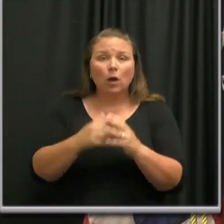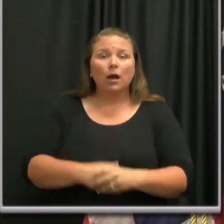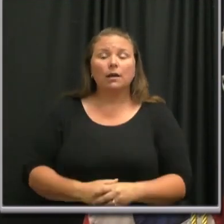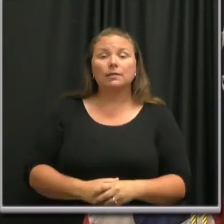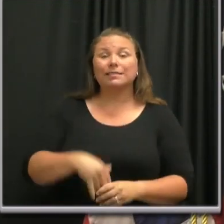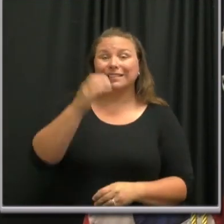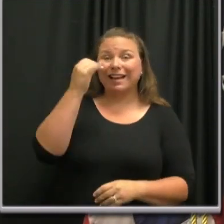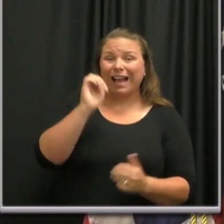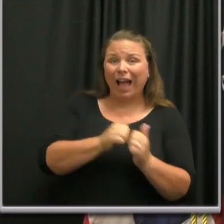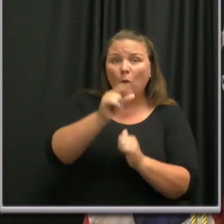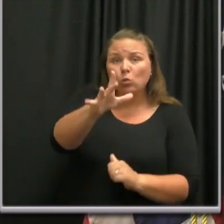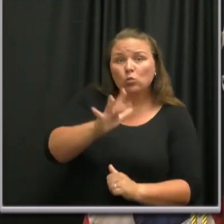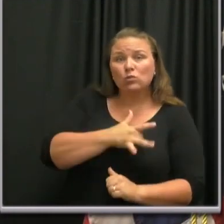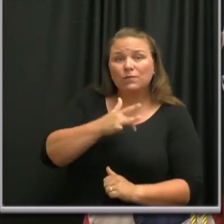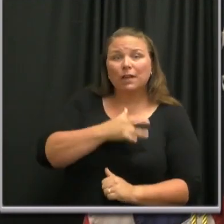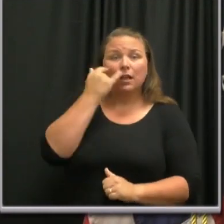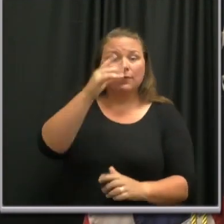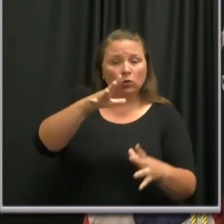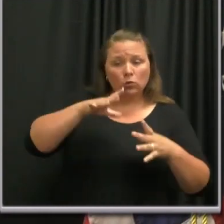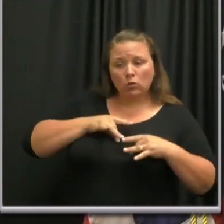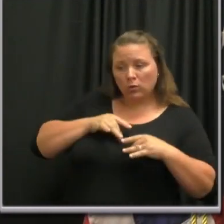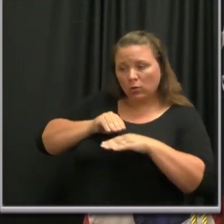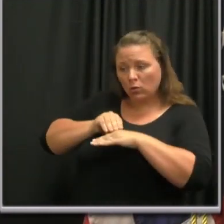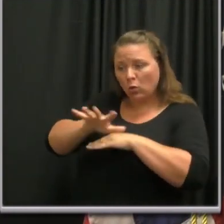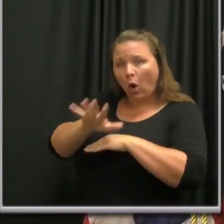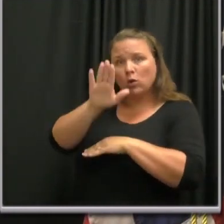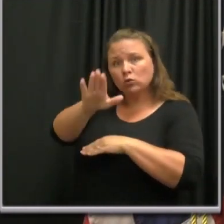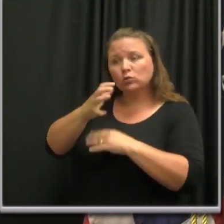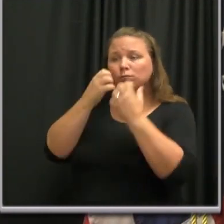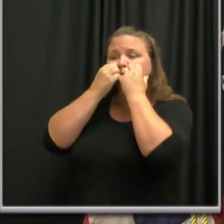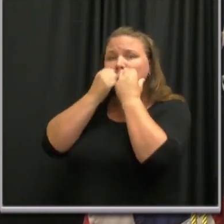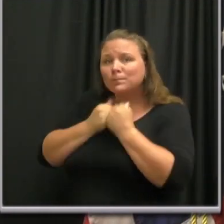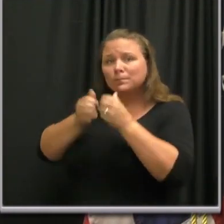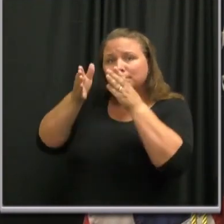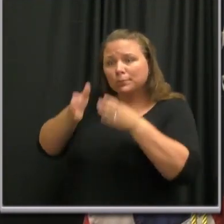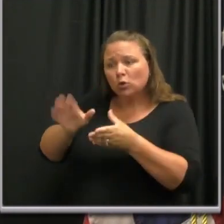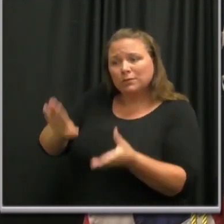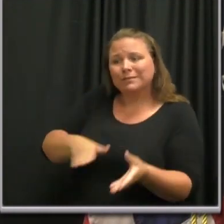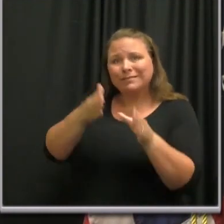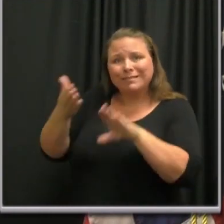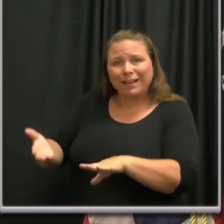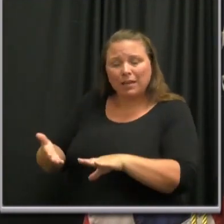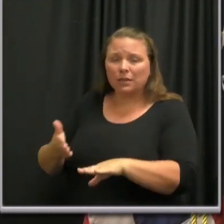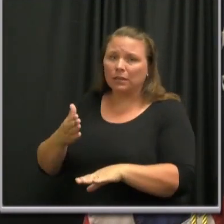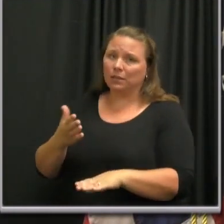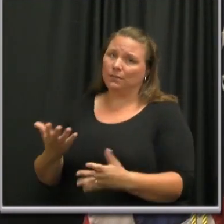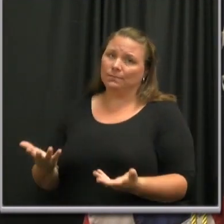feel if someone you care about that you caused their severe sickness or their death?